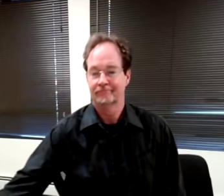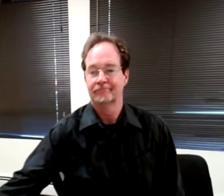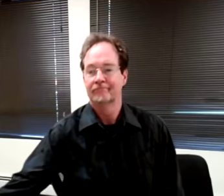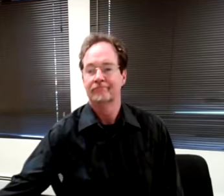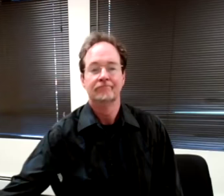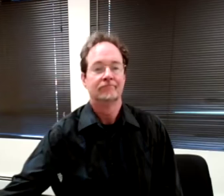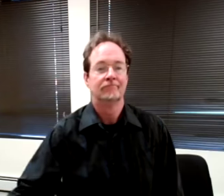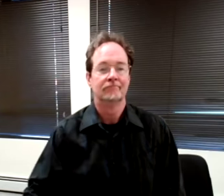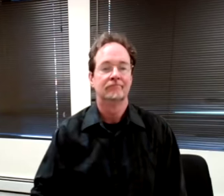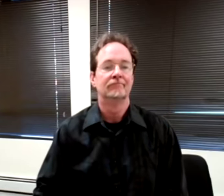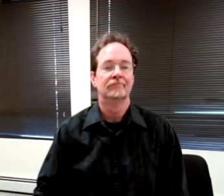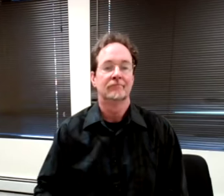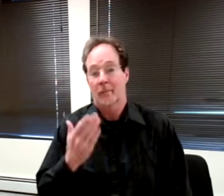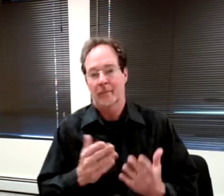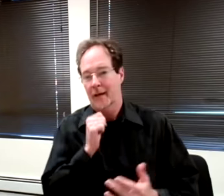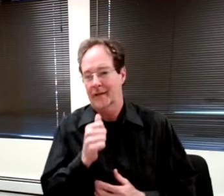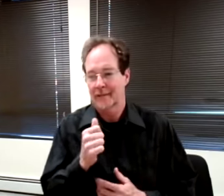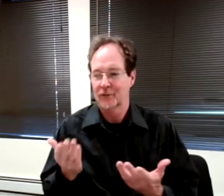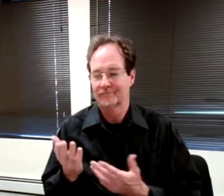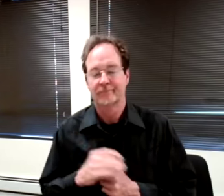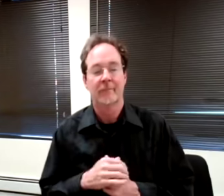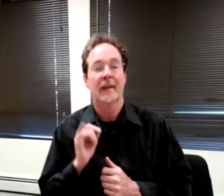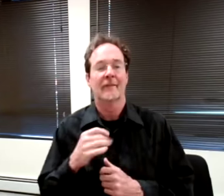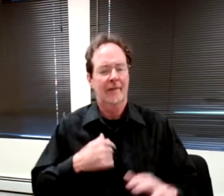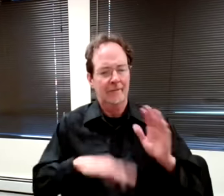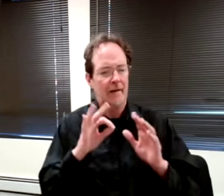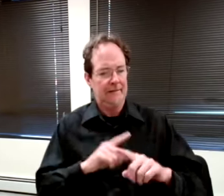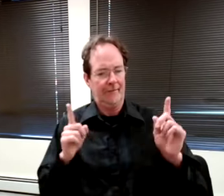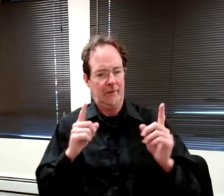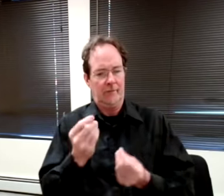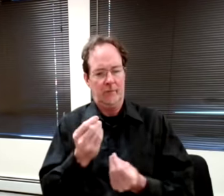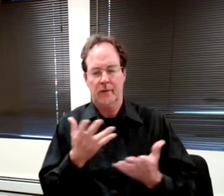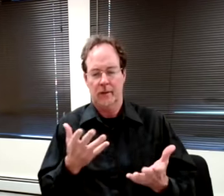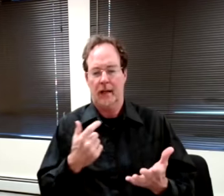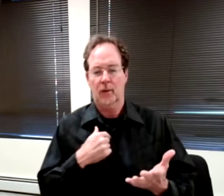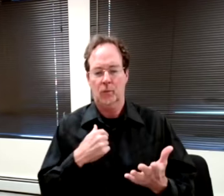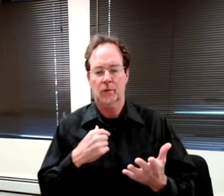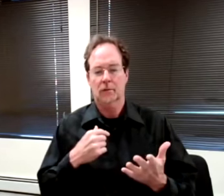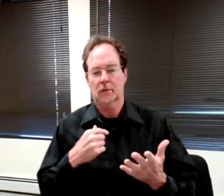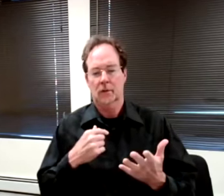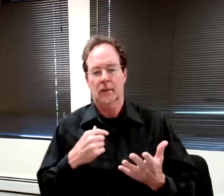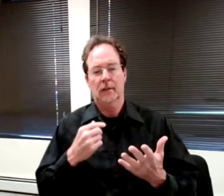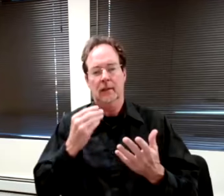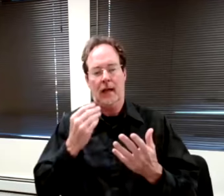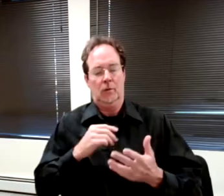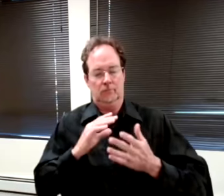If but they may not be. If I find out differently, I'll send a message to the contrary.